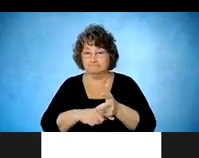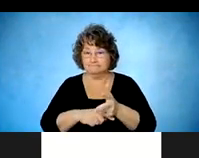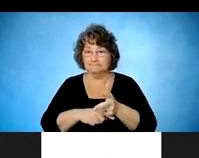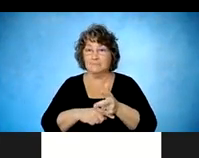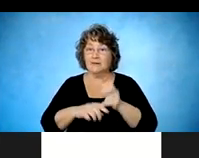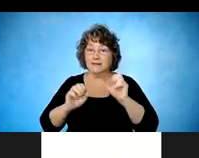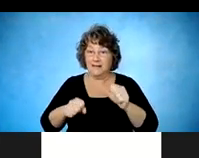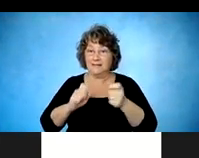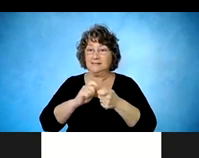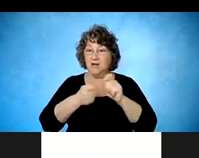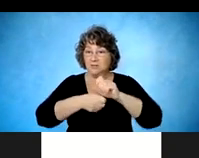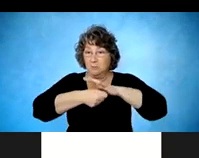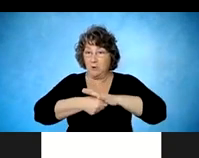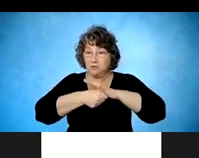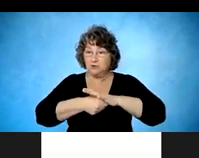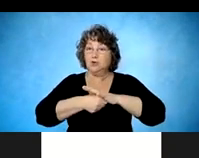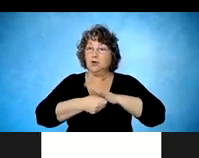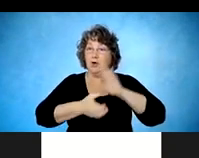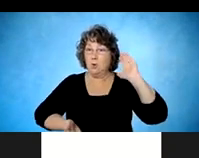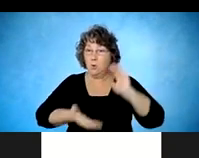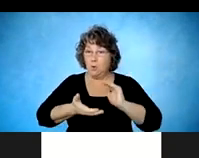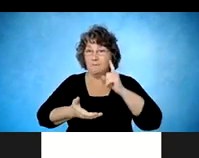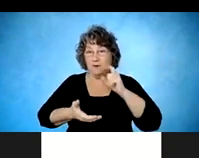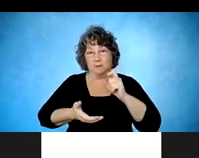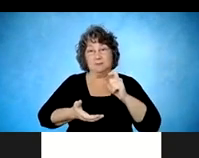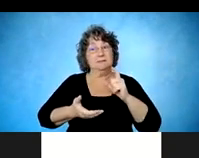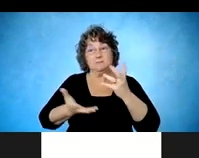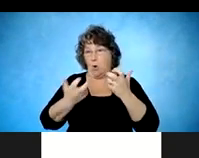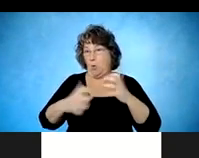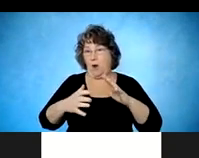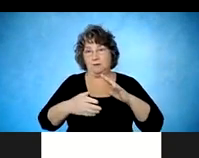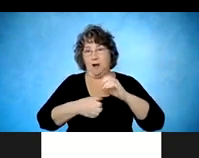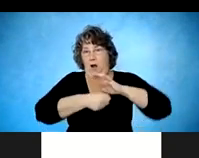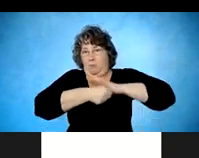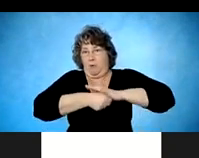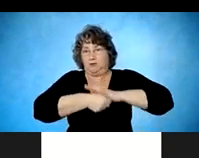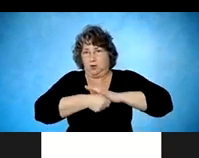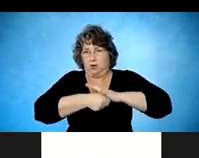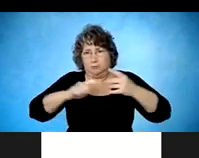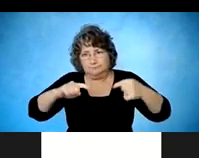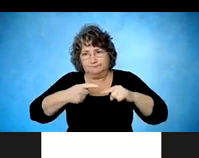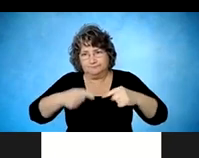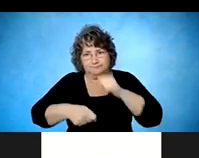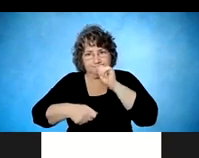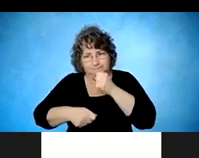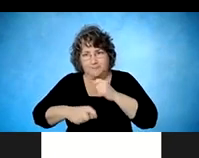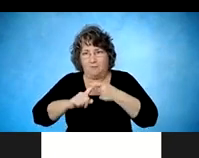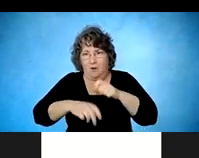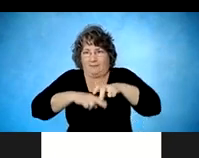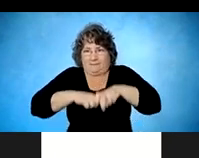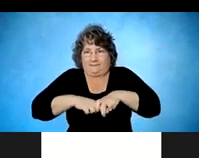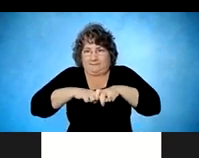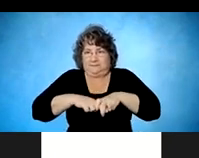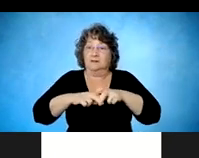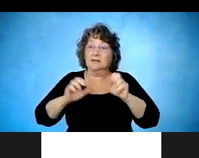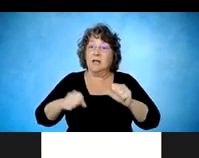relief so they don't get pressure injuries, pressure sores, or they can relax leaning back. They can